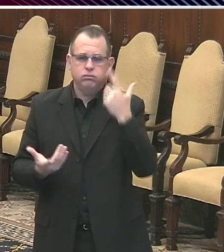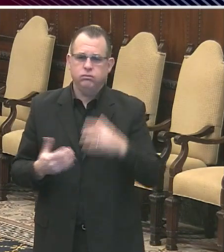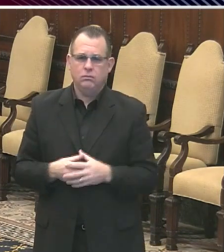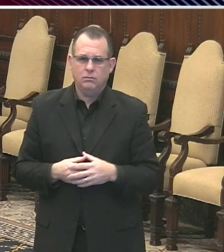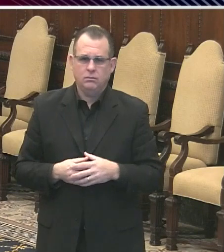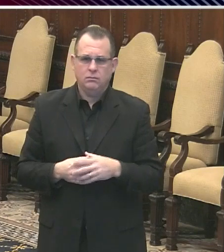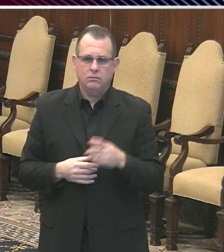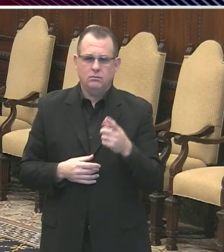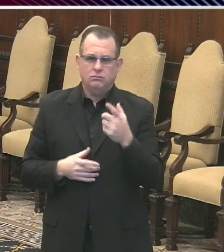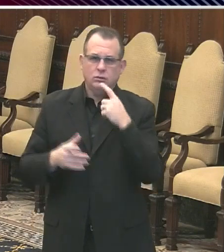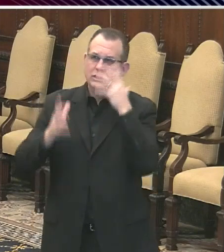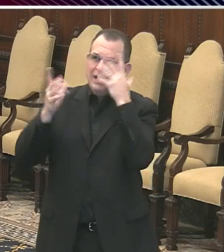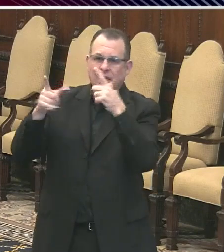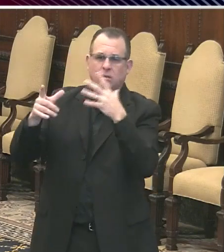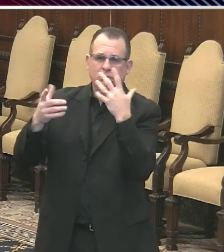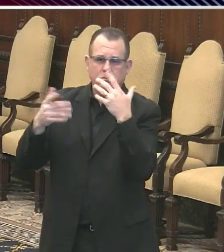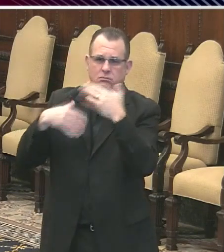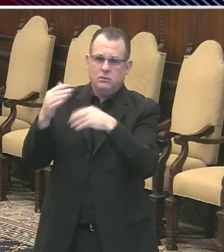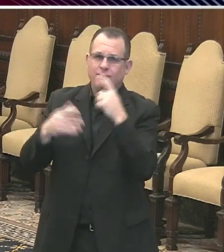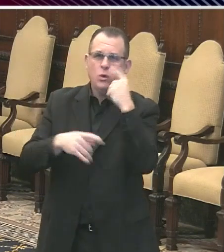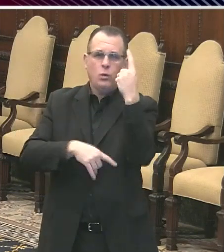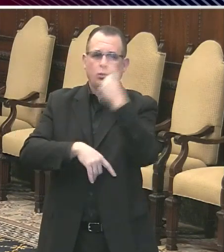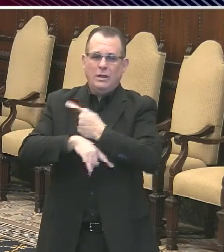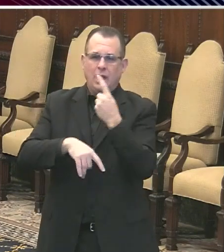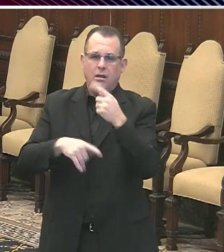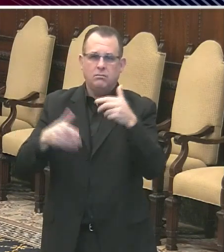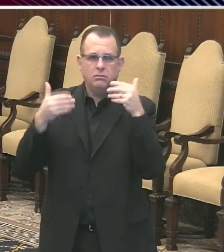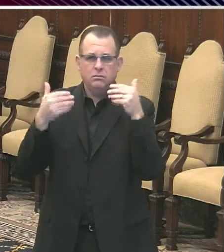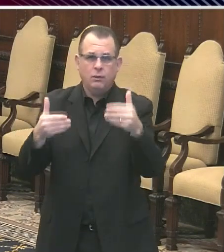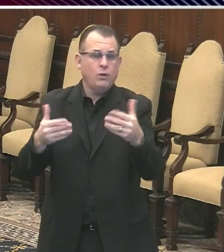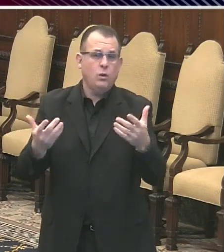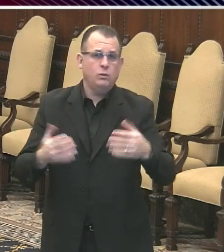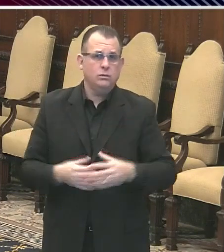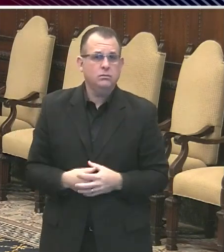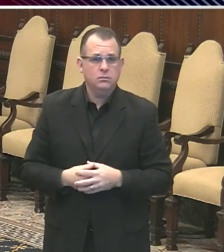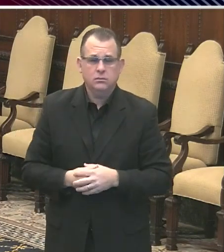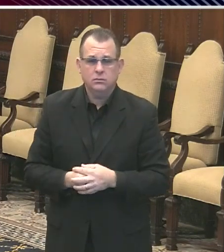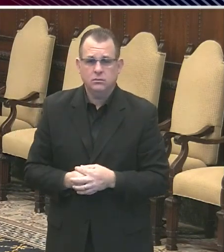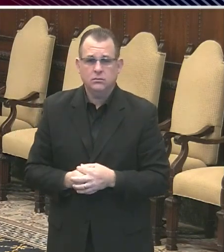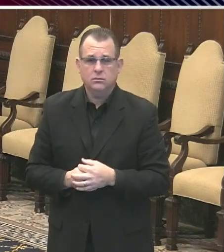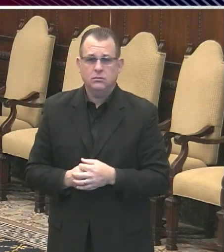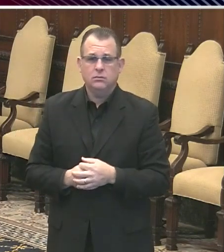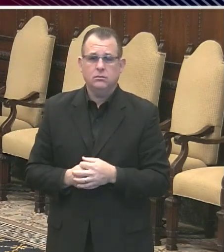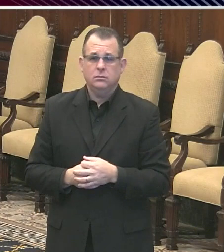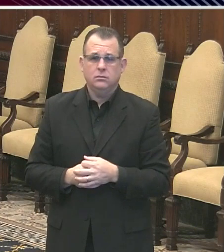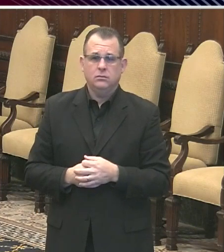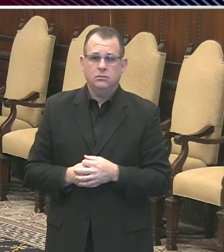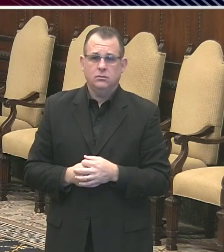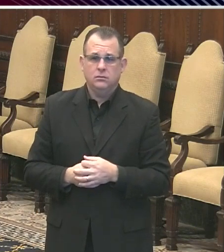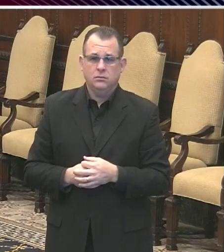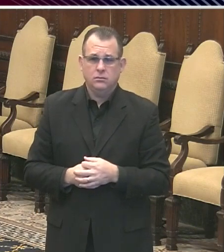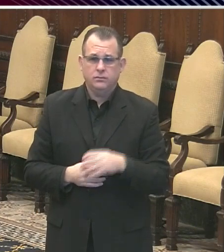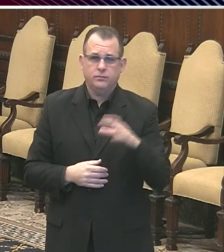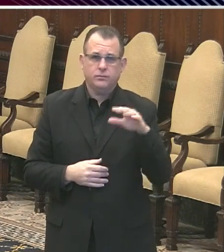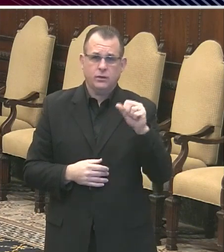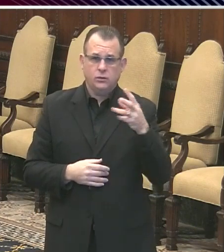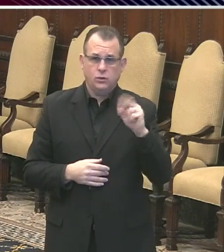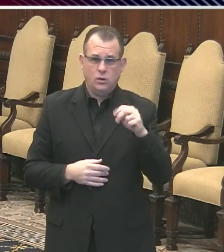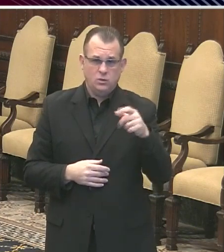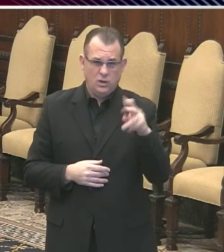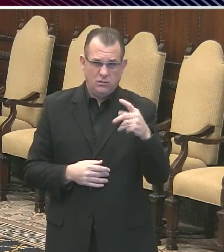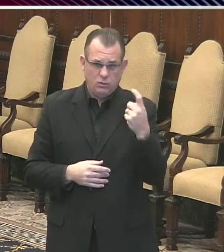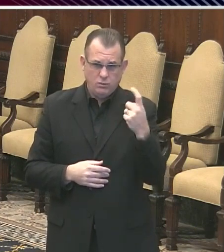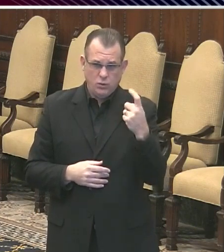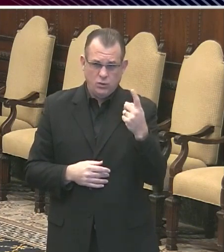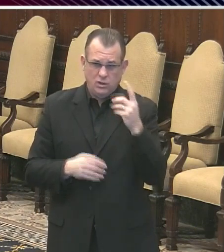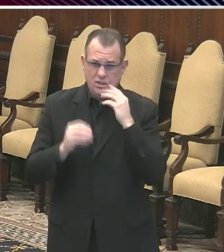be 20 minutes for one day, and we'll move on. All right. Thank you, Sean. I'm sorry. One more. You're on, I think,